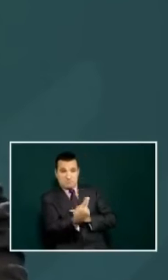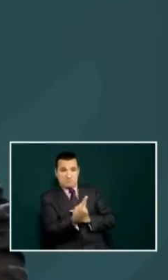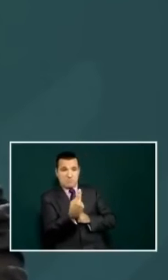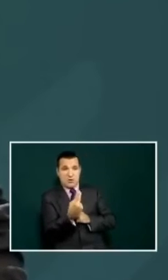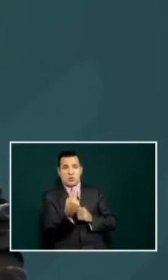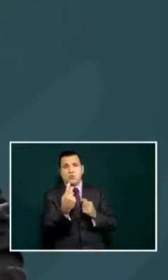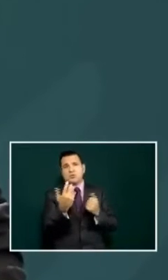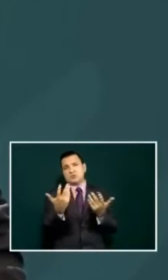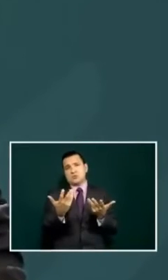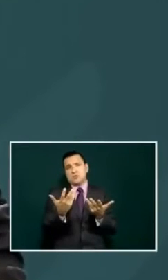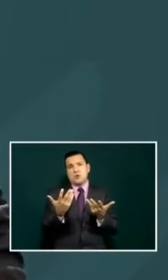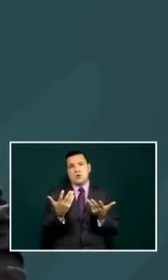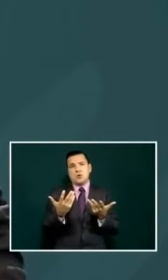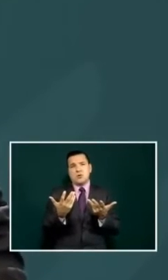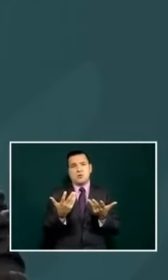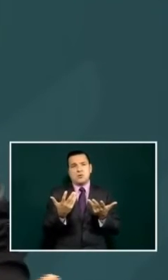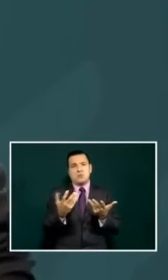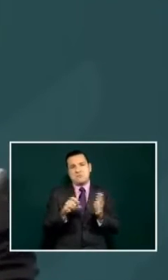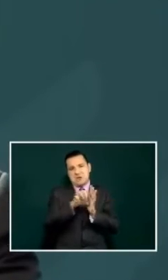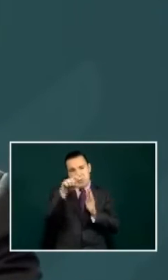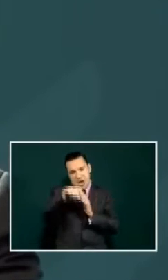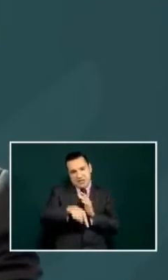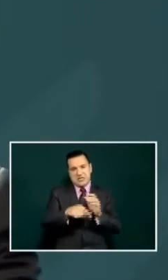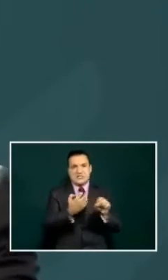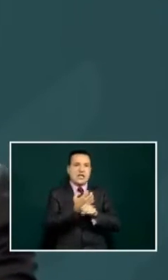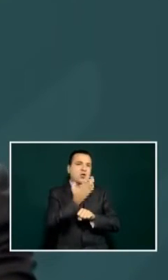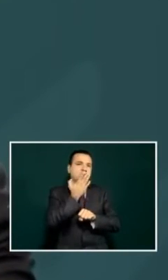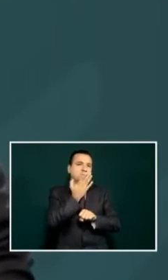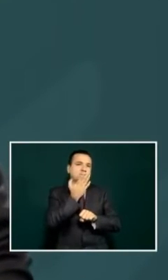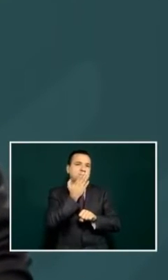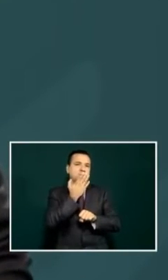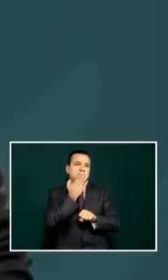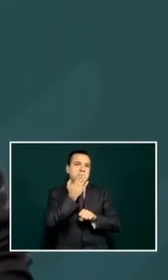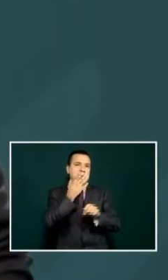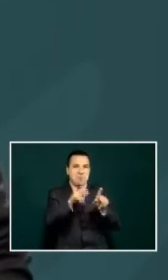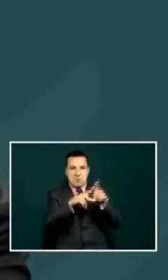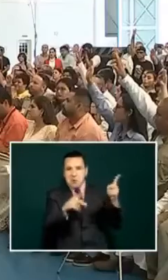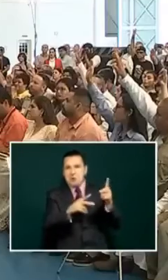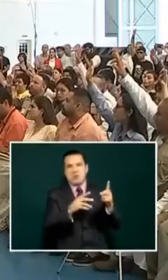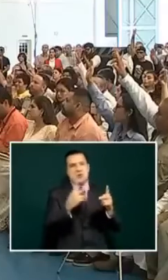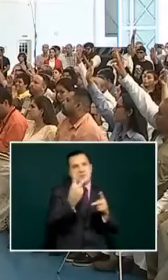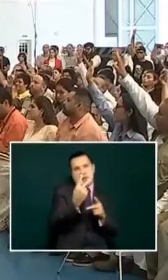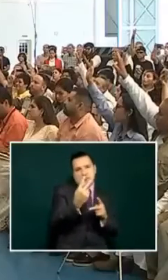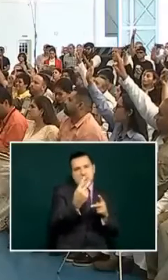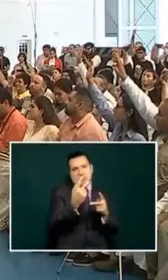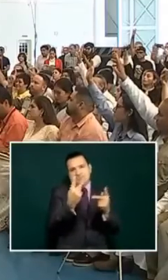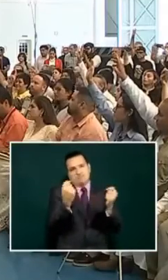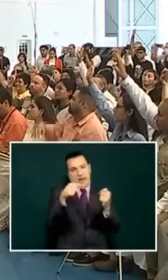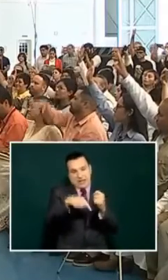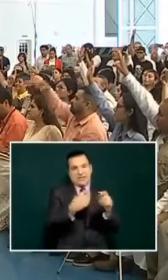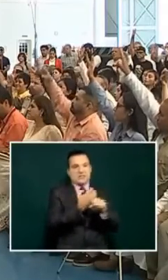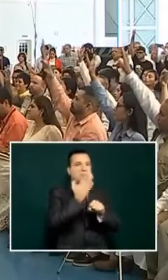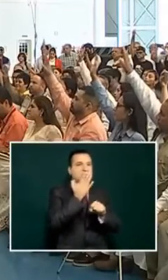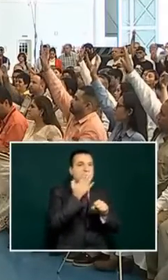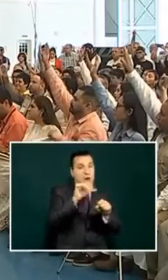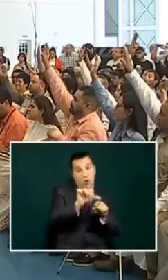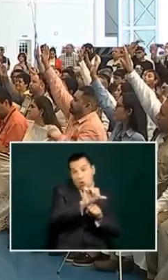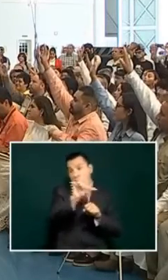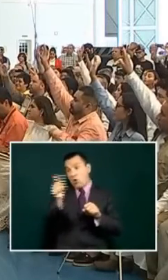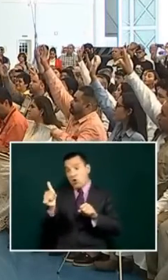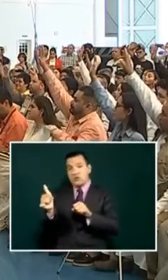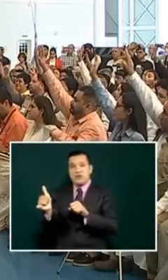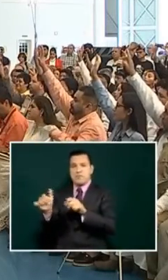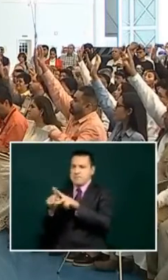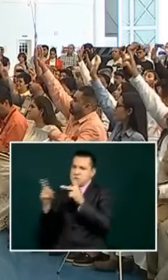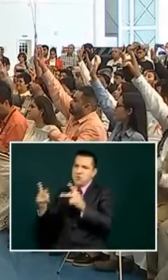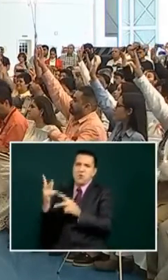one question from a media that's local and one for the national